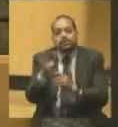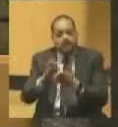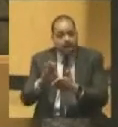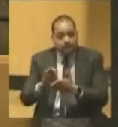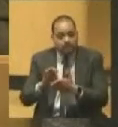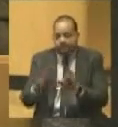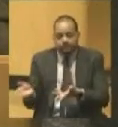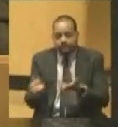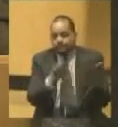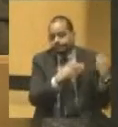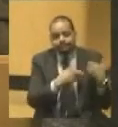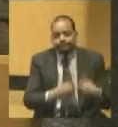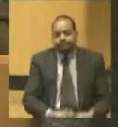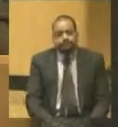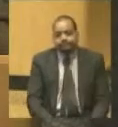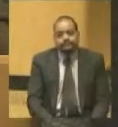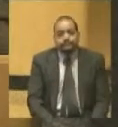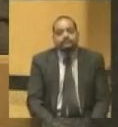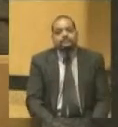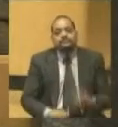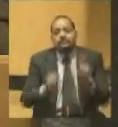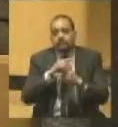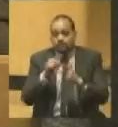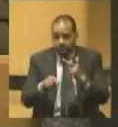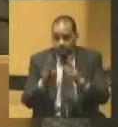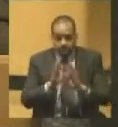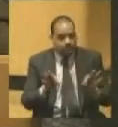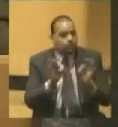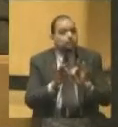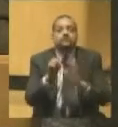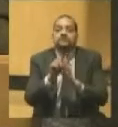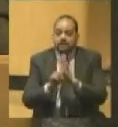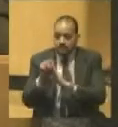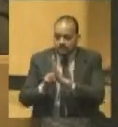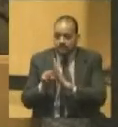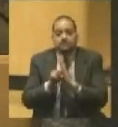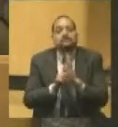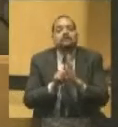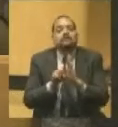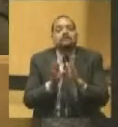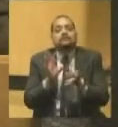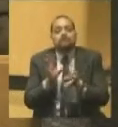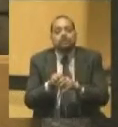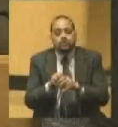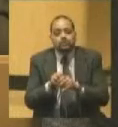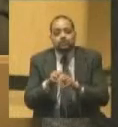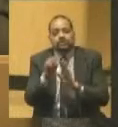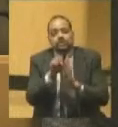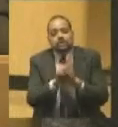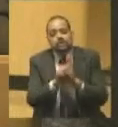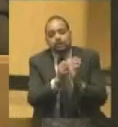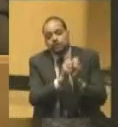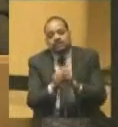And so three important states, including the states with, I think, the second and third